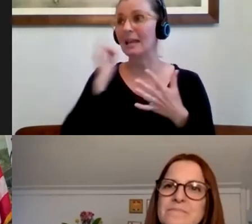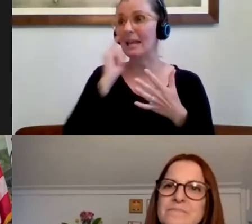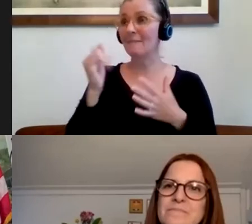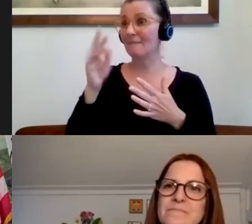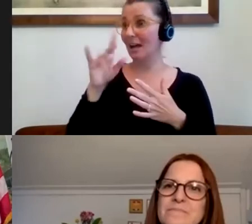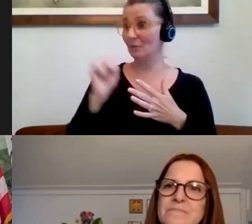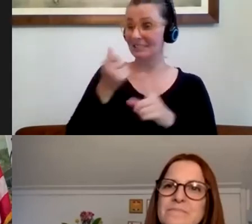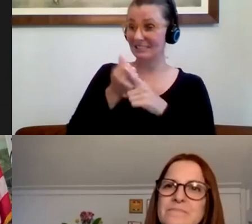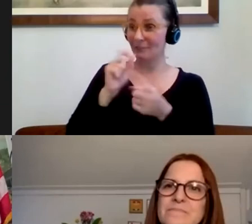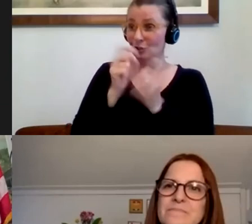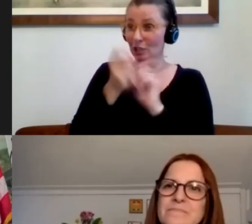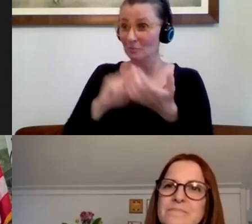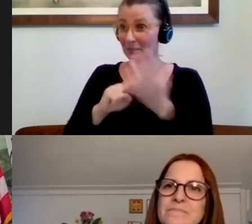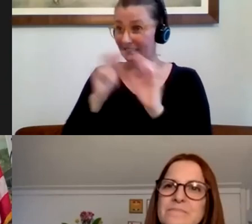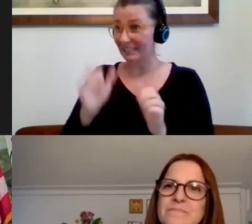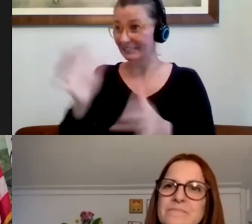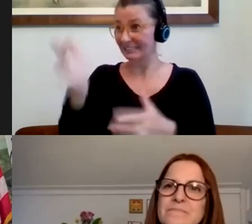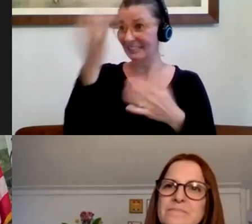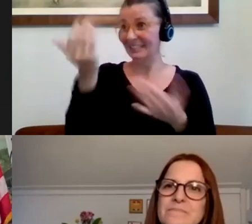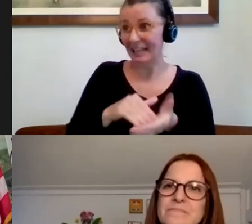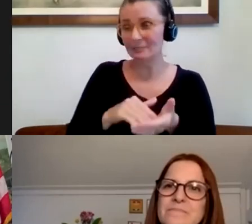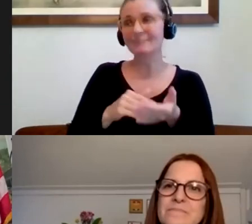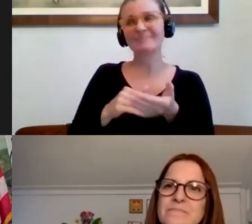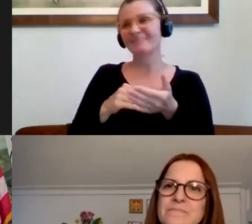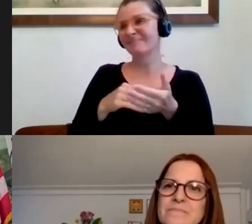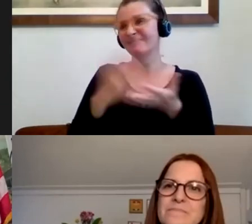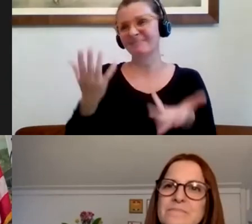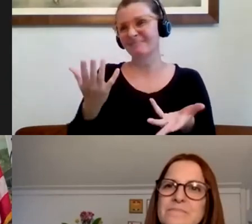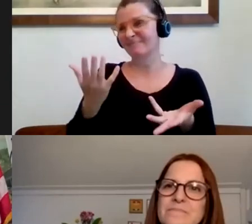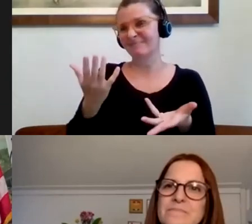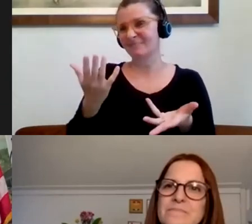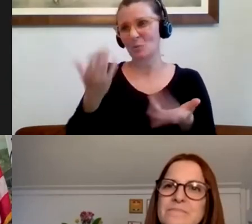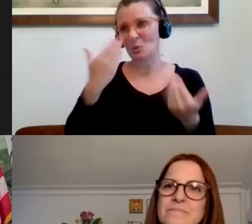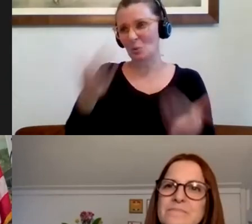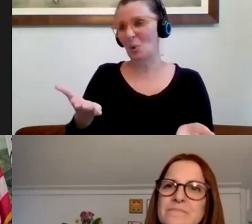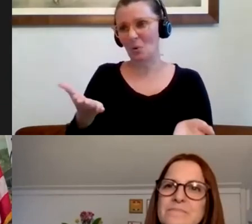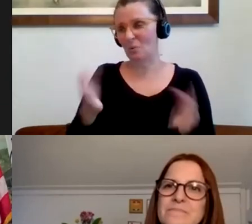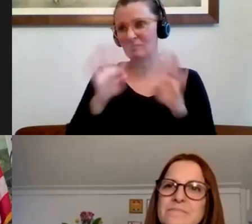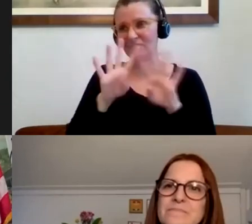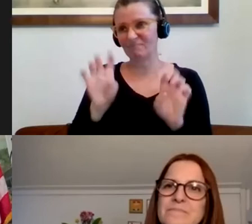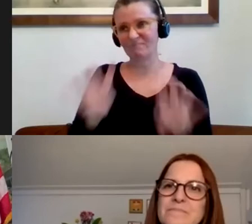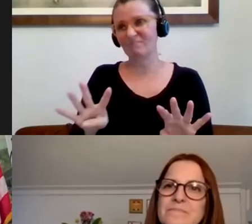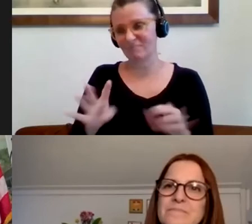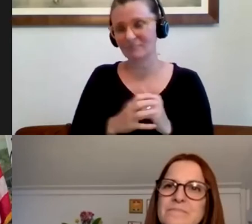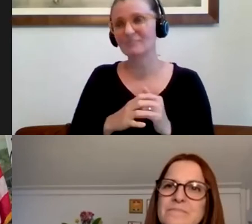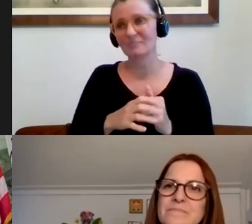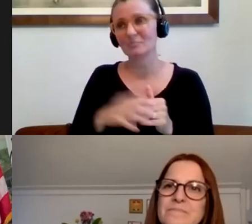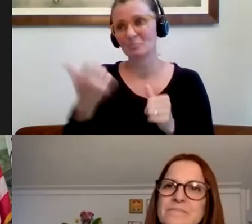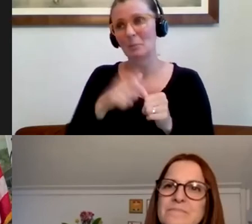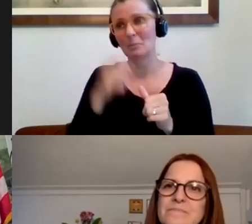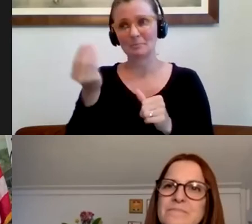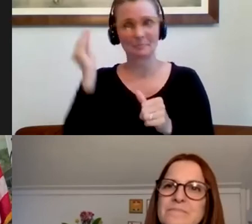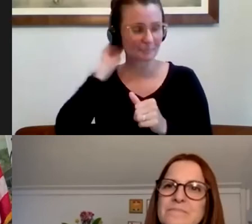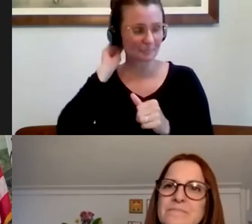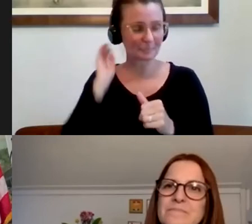into the future, as most of them often do. So I think those are the things to keep in mind. The other thing I believe that they were asking is